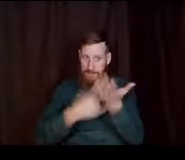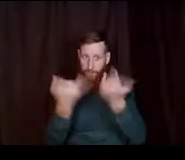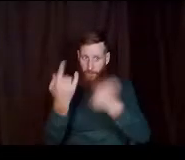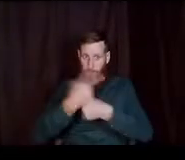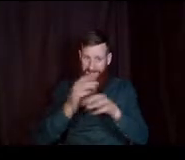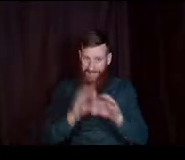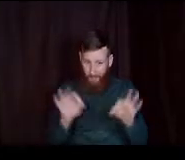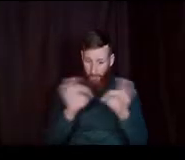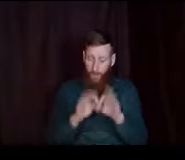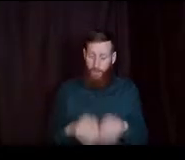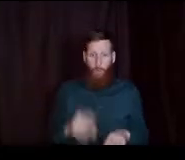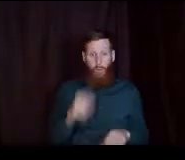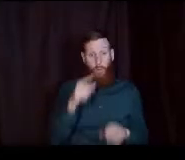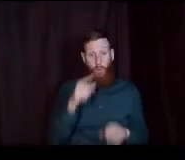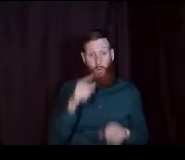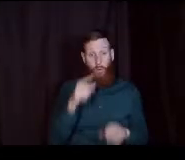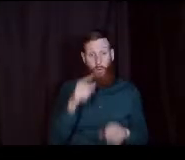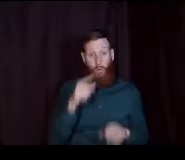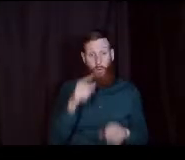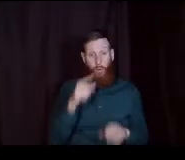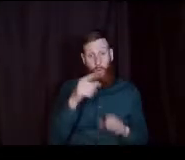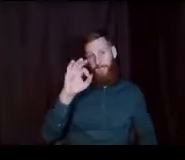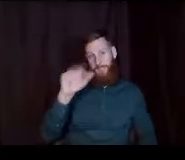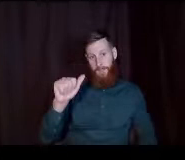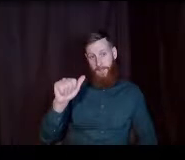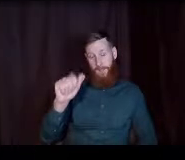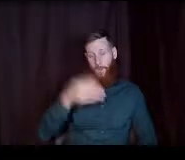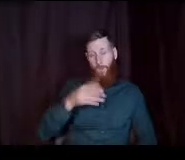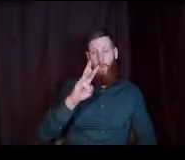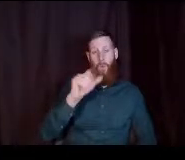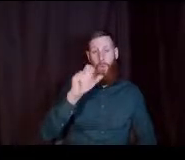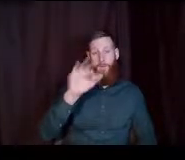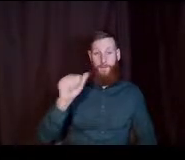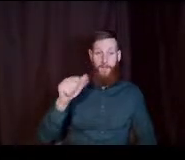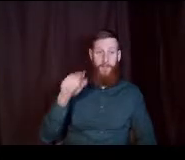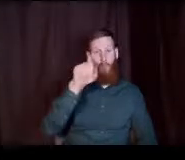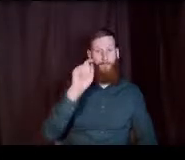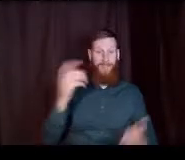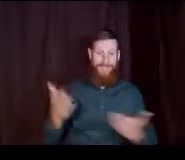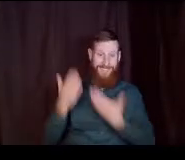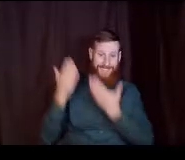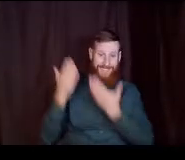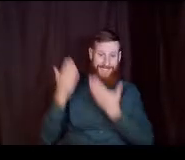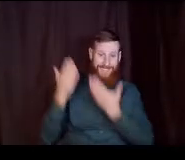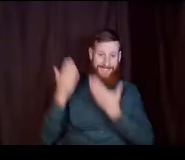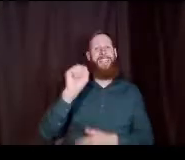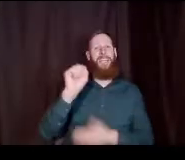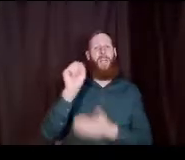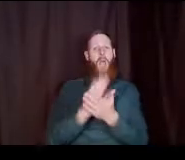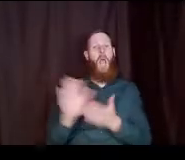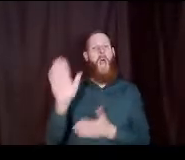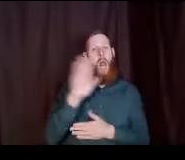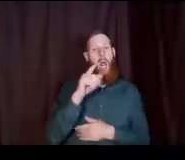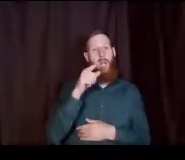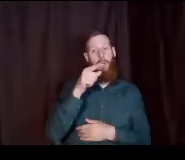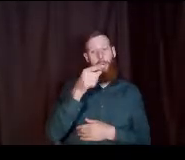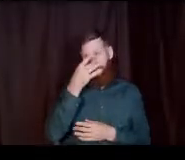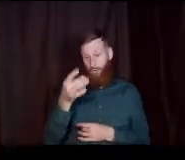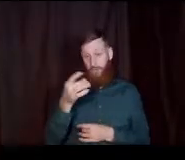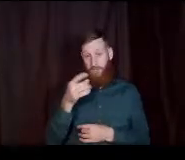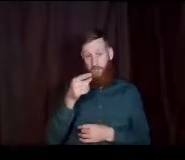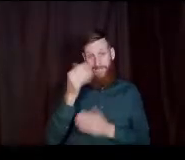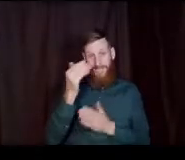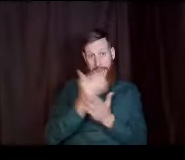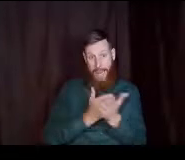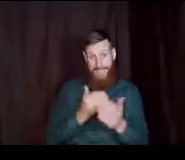you fill out your fafsa or your waspa that you submit the seattle colleges that you're interested in going to make sure you list